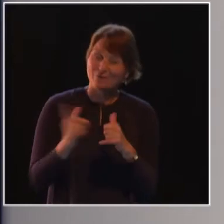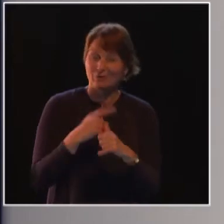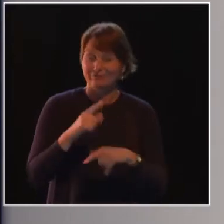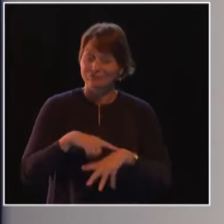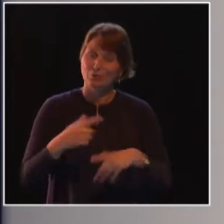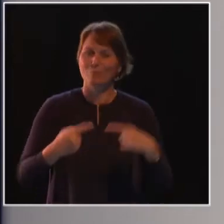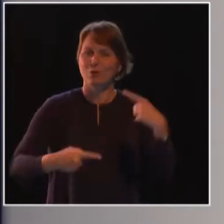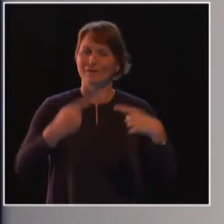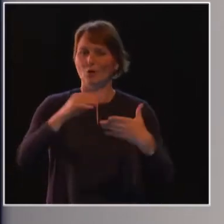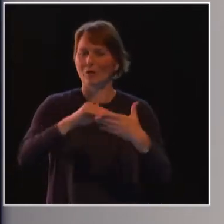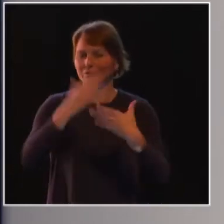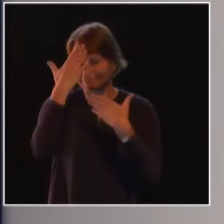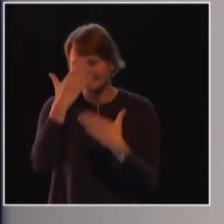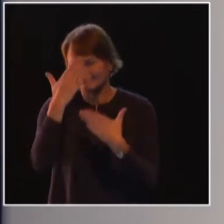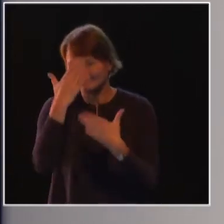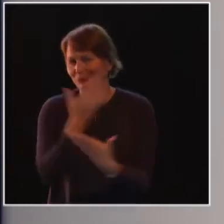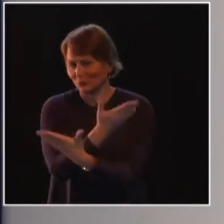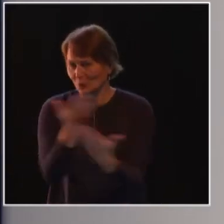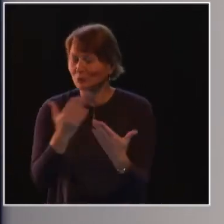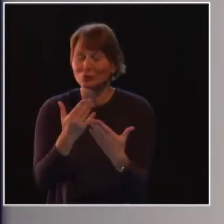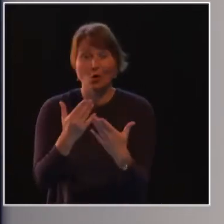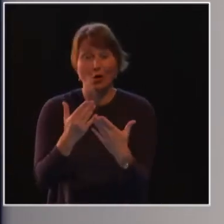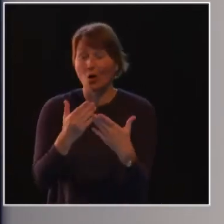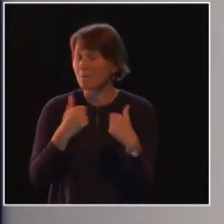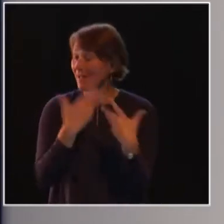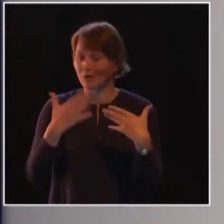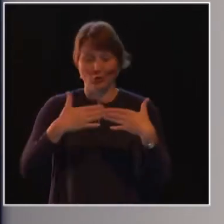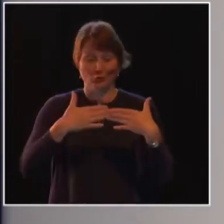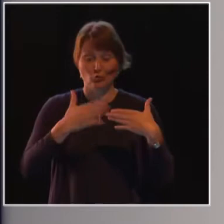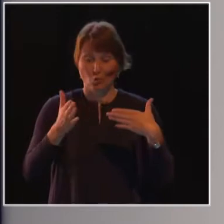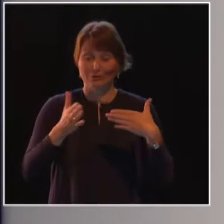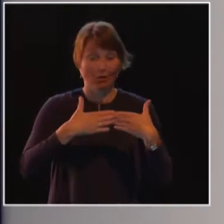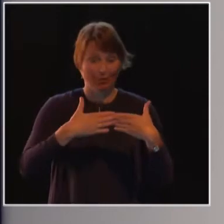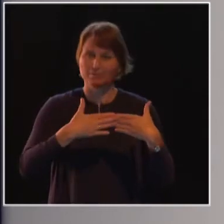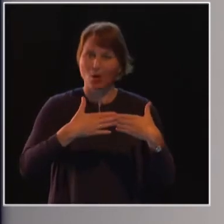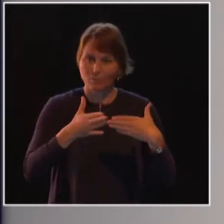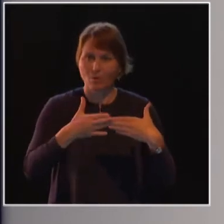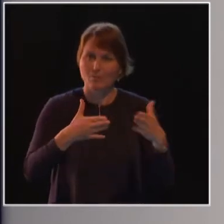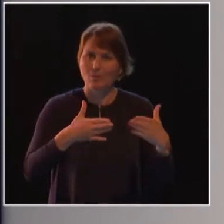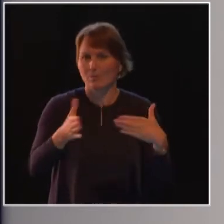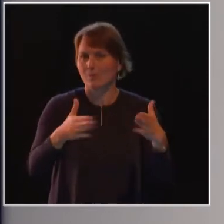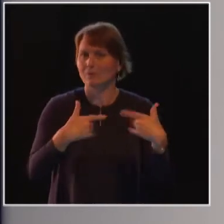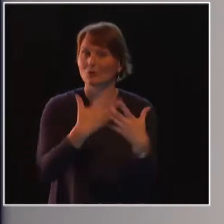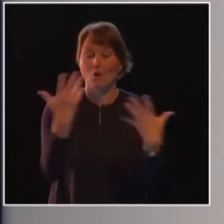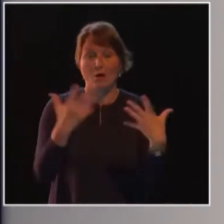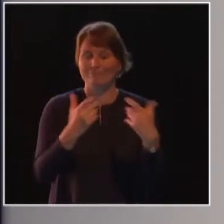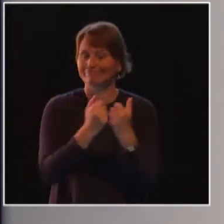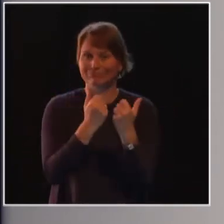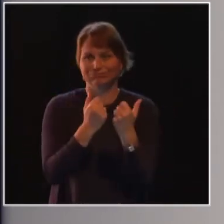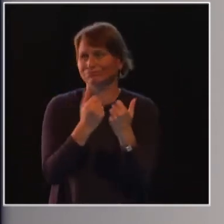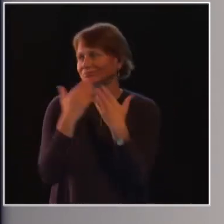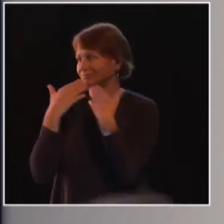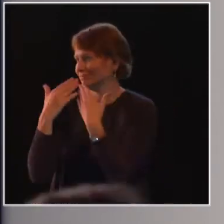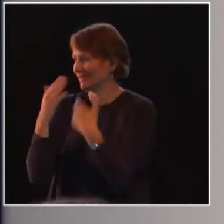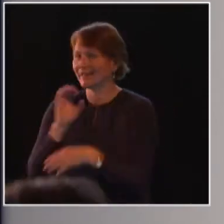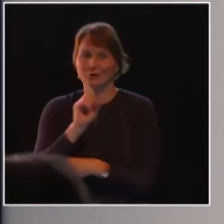think we commend you for that. You've paved so many doors for us, and you continue to break glass ceilings for us. So I want to thank the